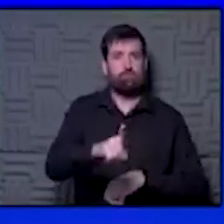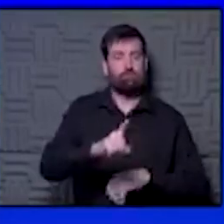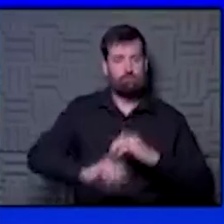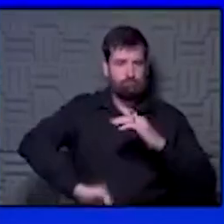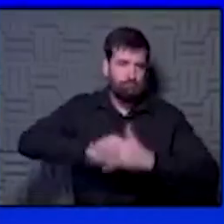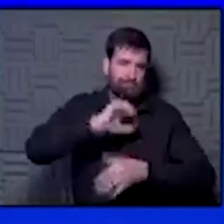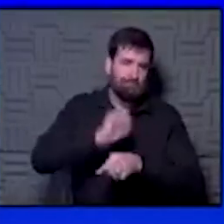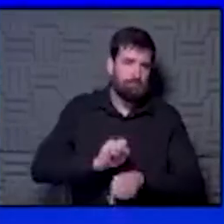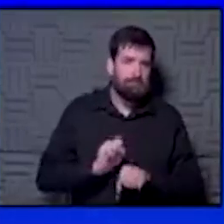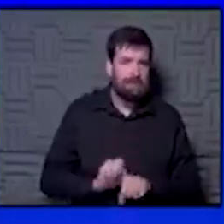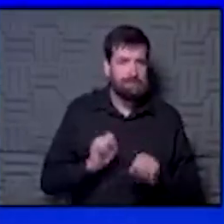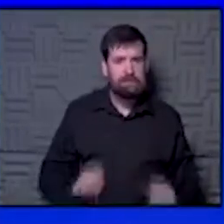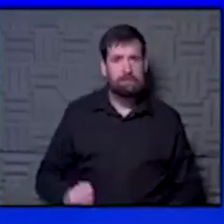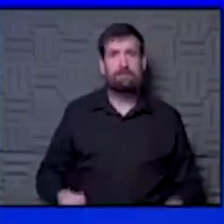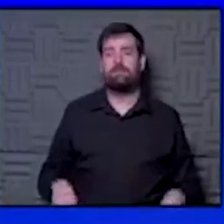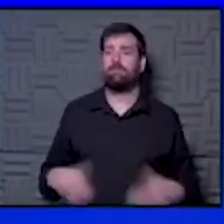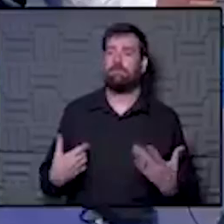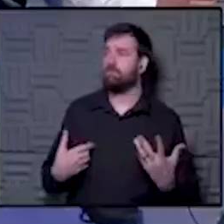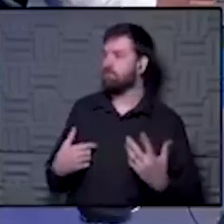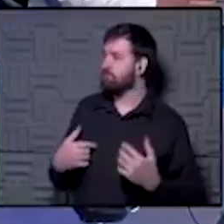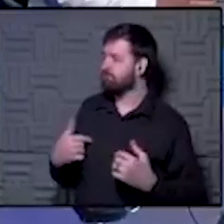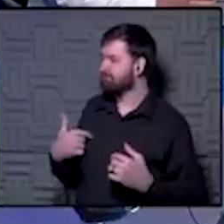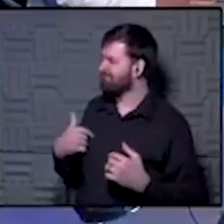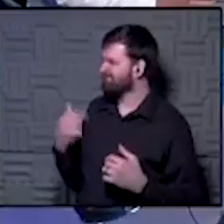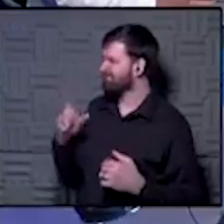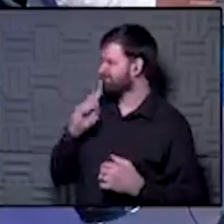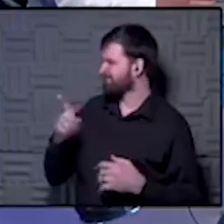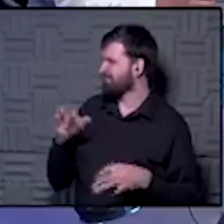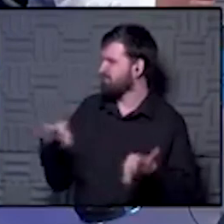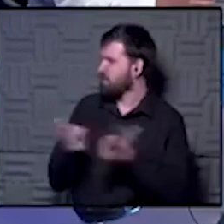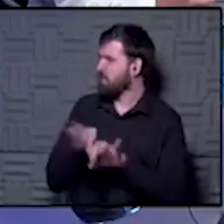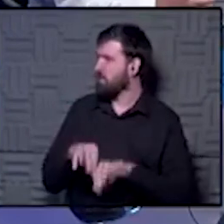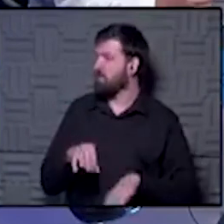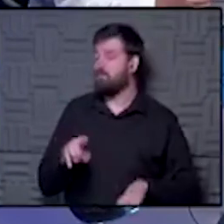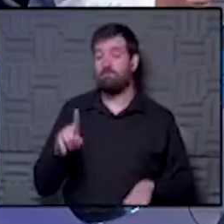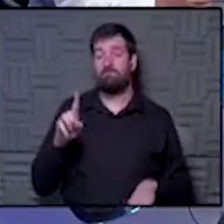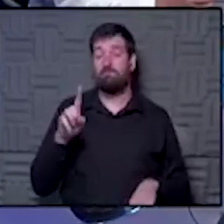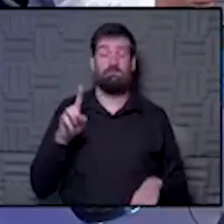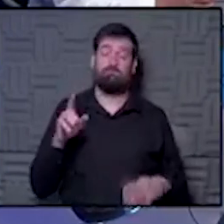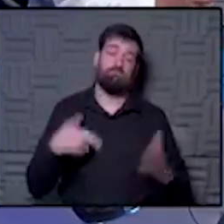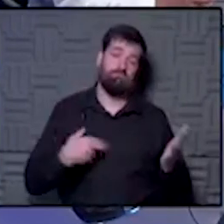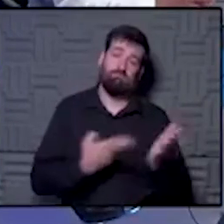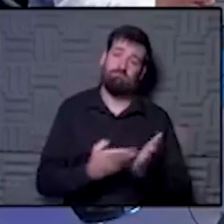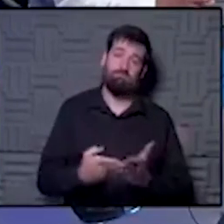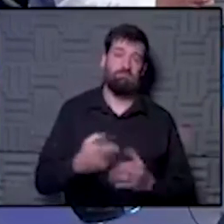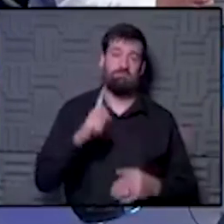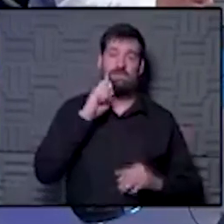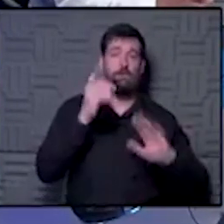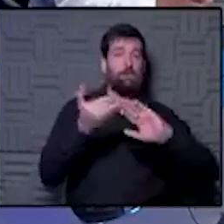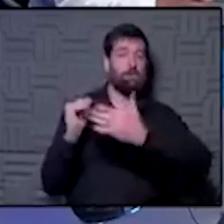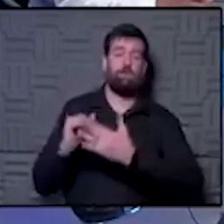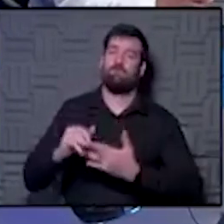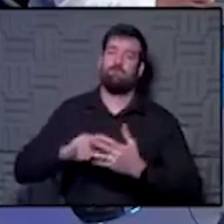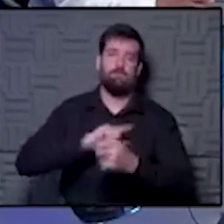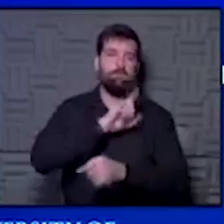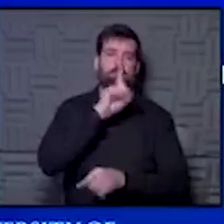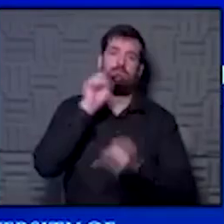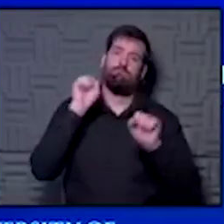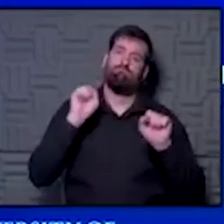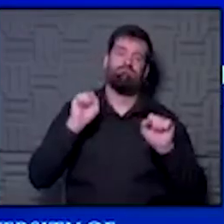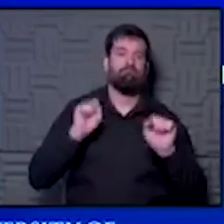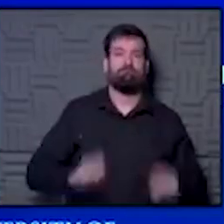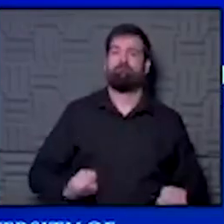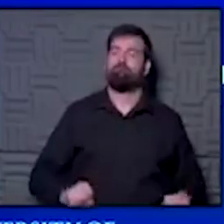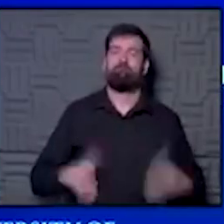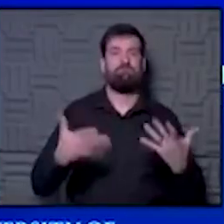coordinate as a team as we need to. Yeah, it's really important. And I think the community has, I'll just be honest, I think the community's done a great job pulling together and working together.